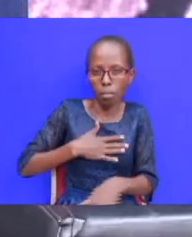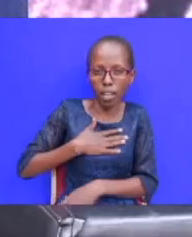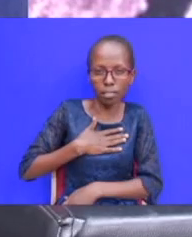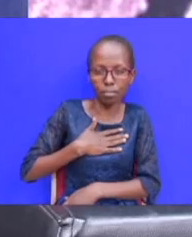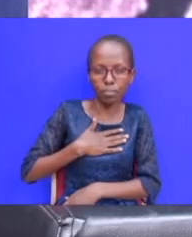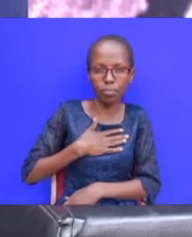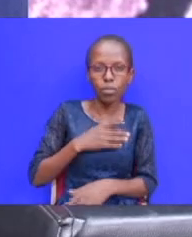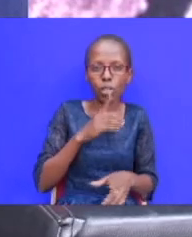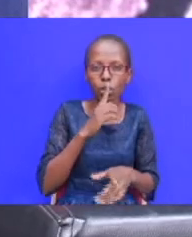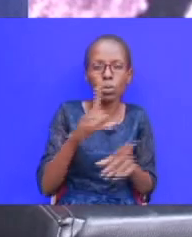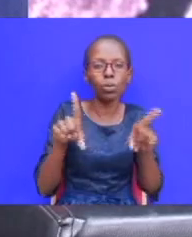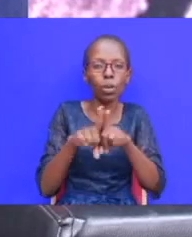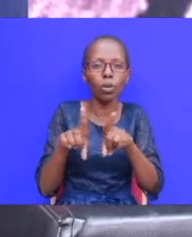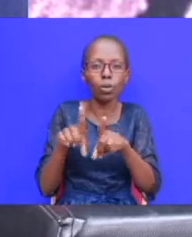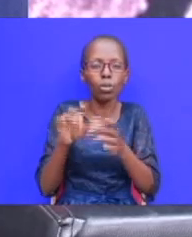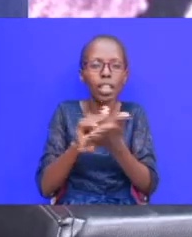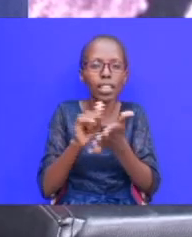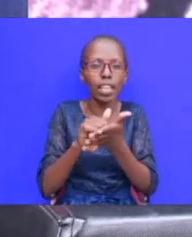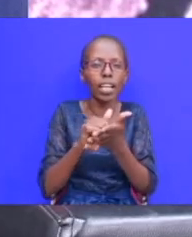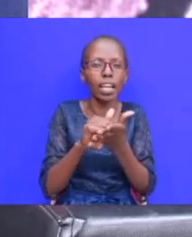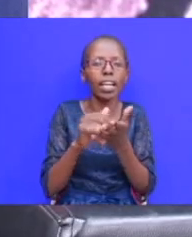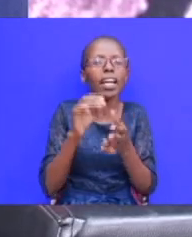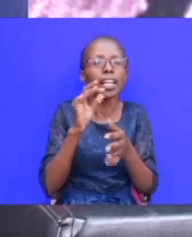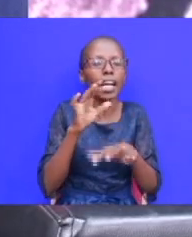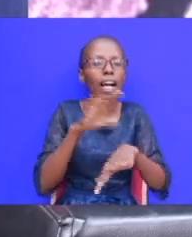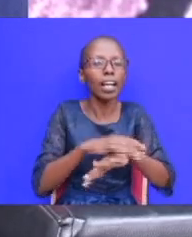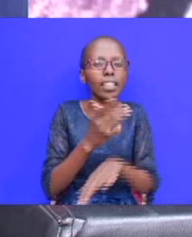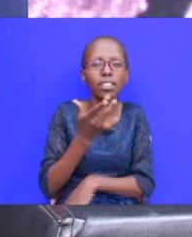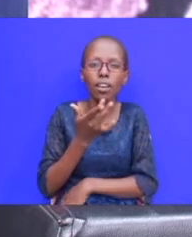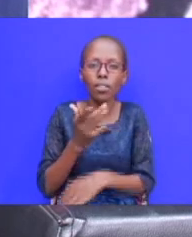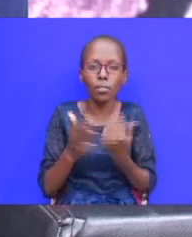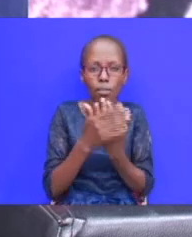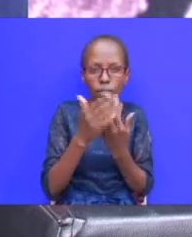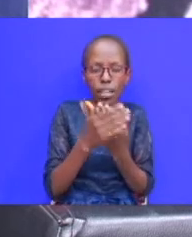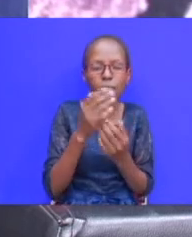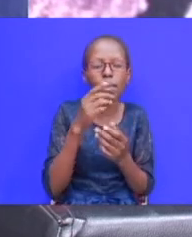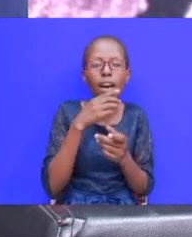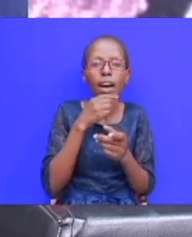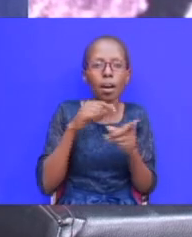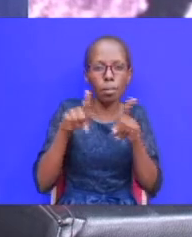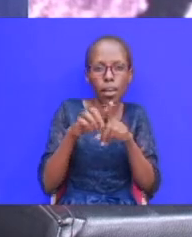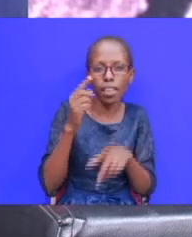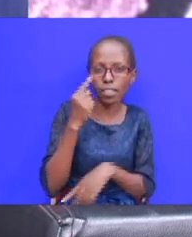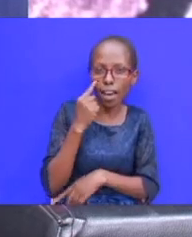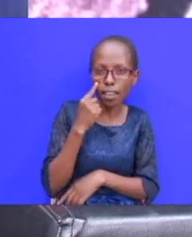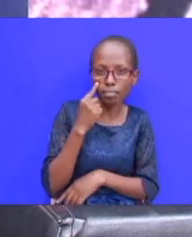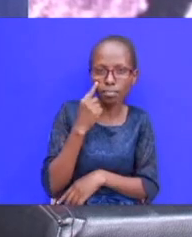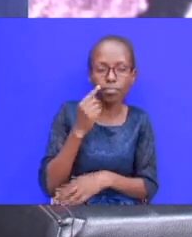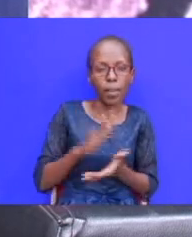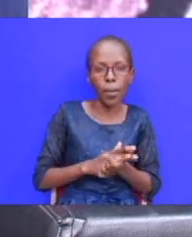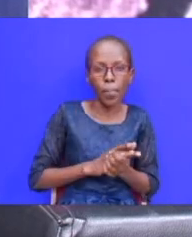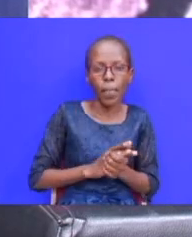so that i may also get favor in the in the in in my brother in my brother's eyes you know i was looking at the at